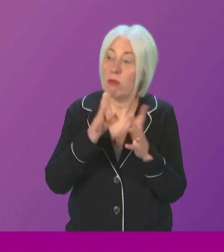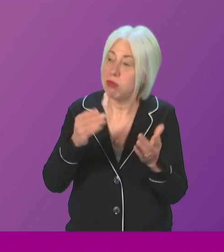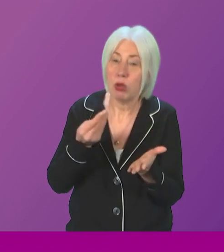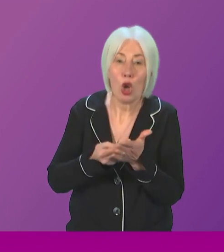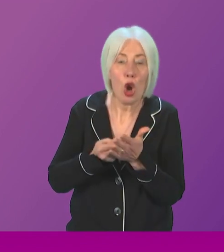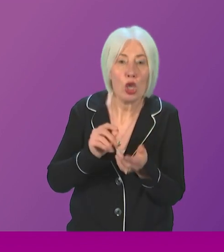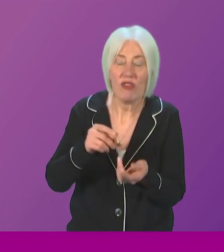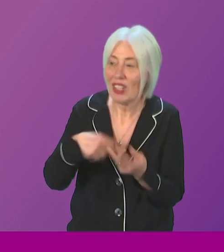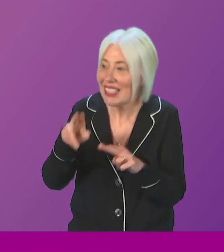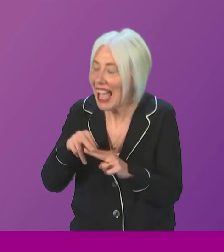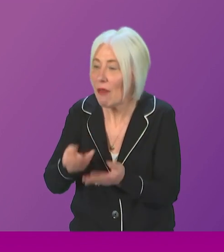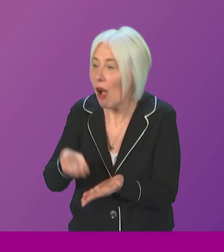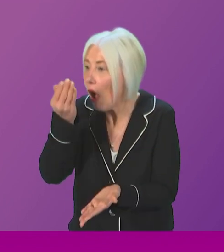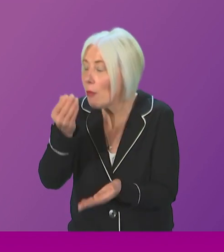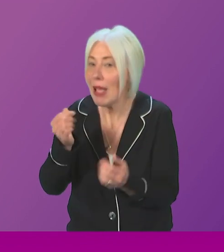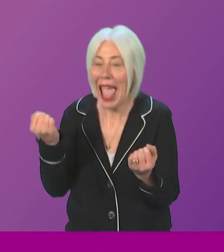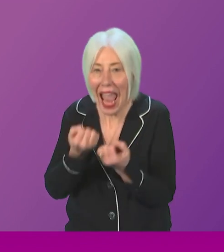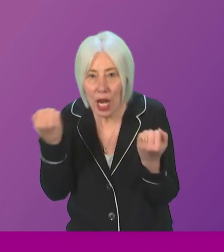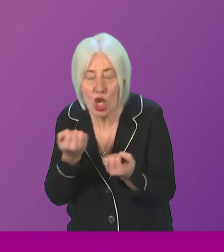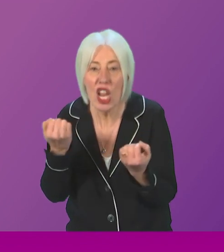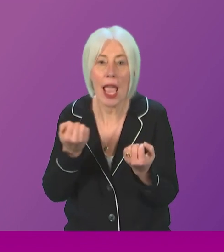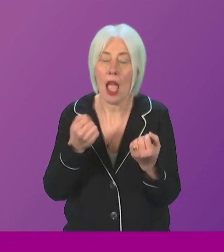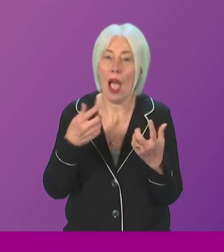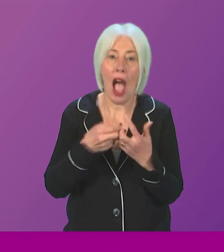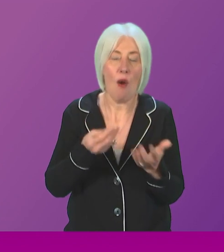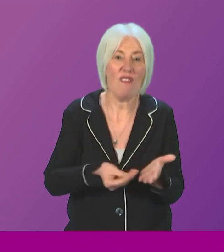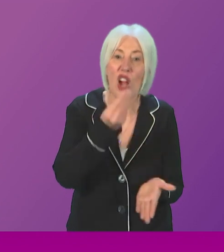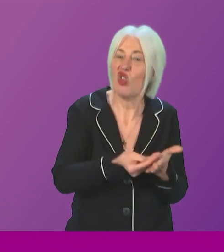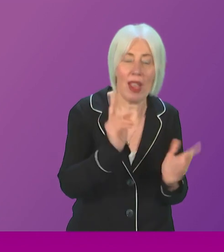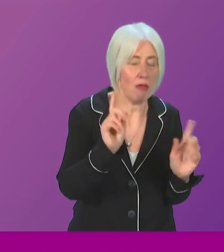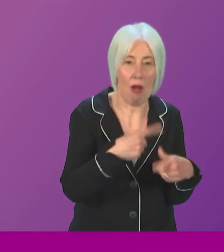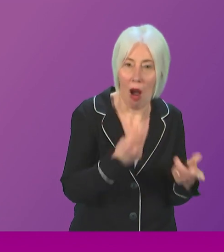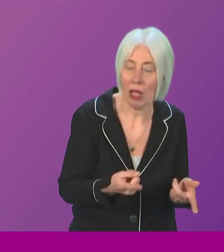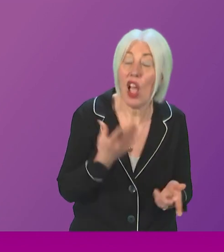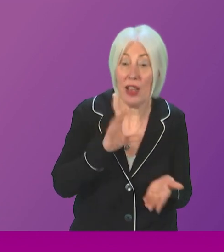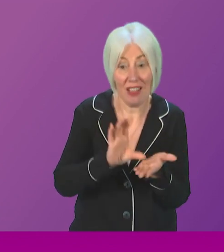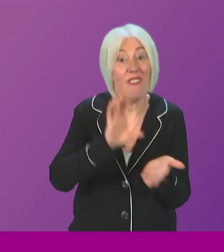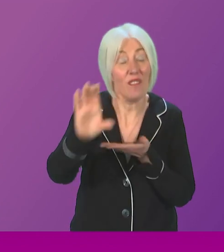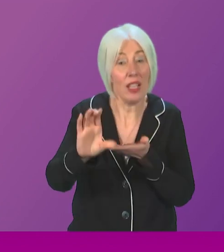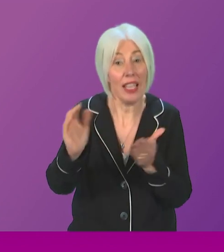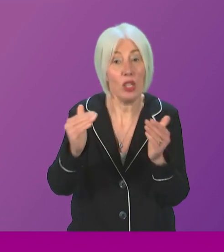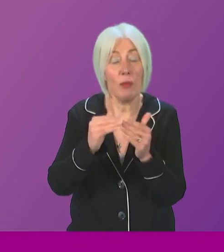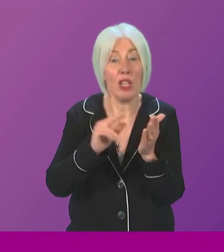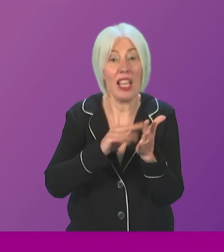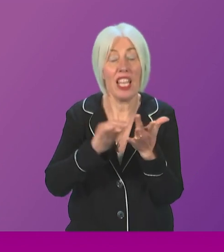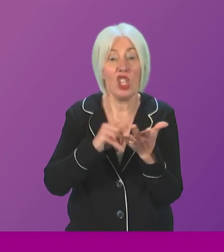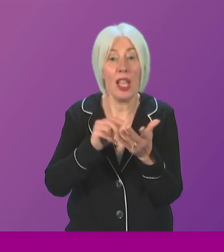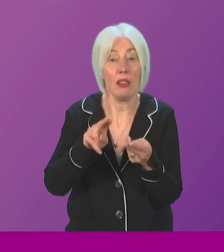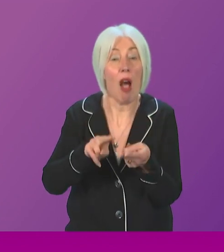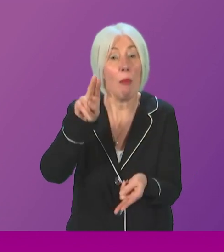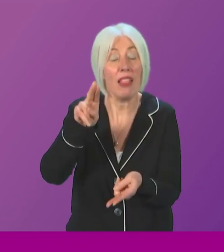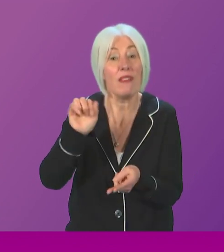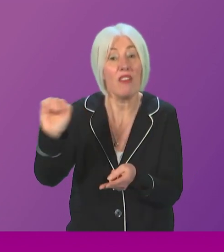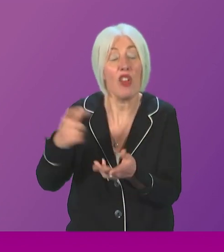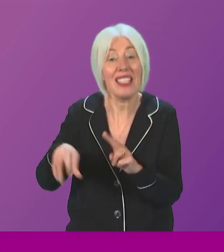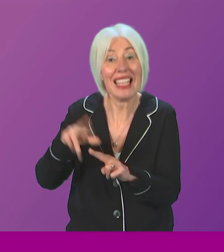increased energy and running costs, and a tough fundraising environment. They need urgent funding to match the NHS pay uplift so